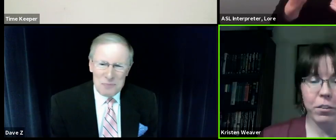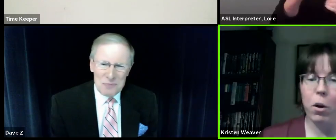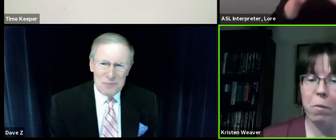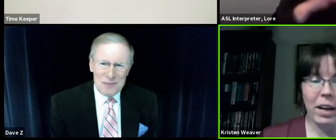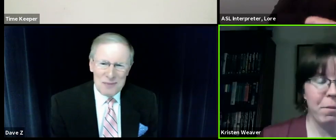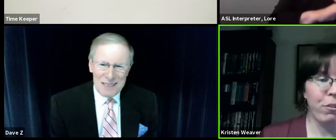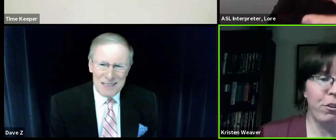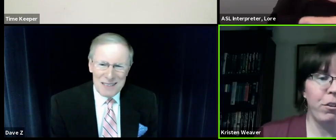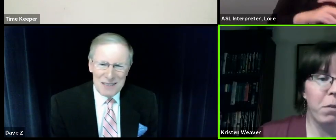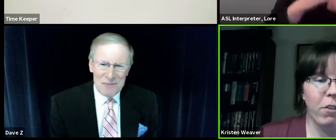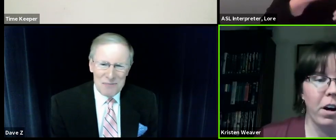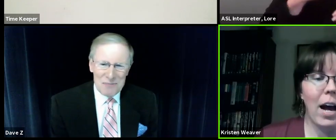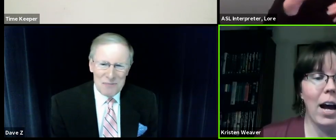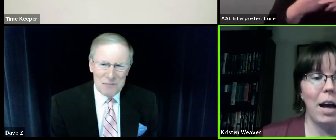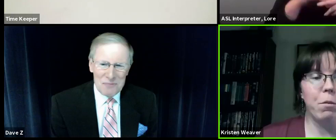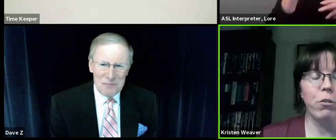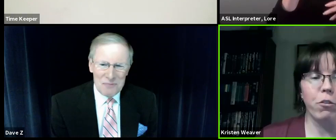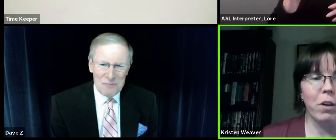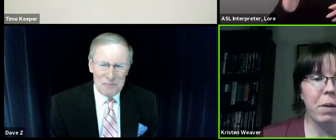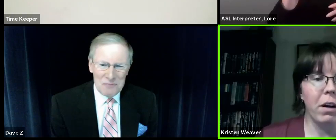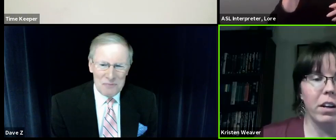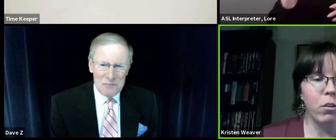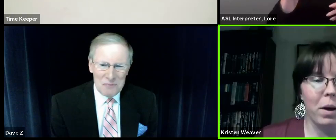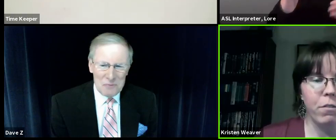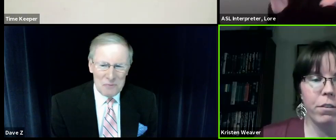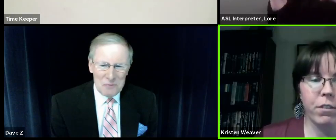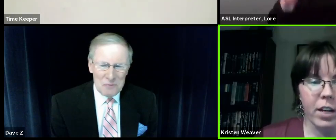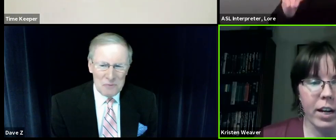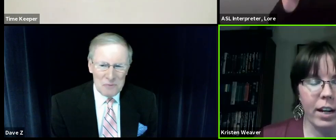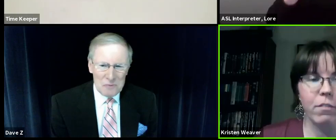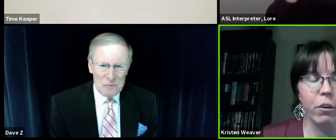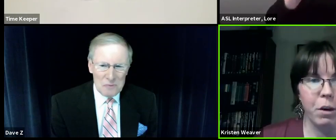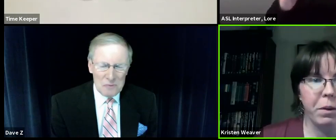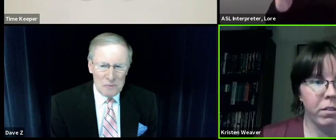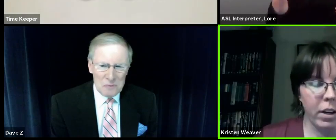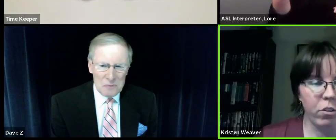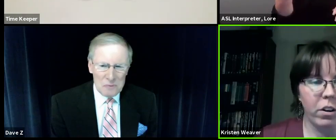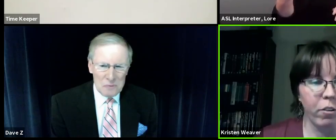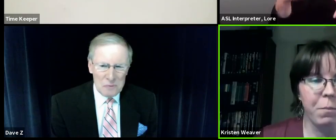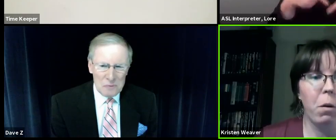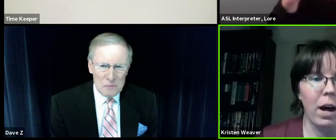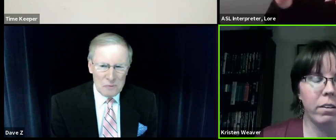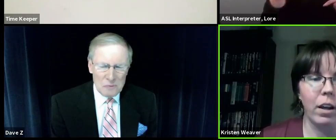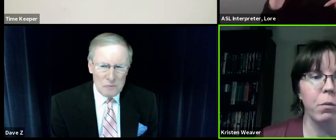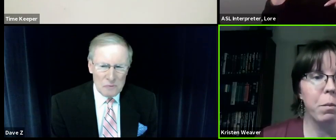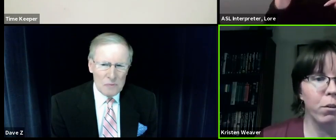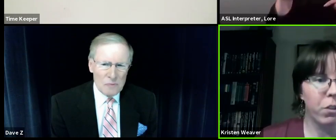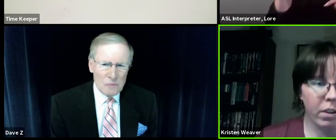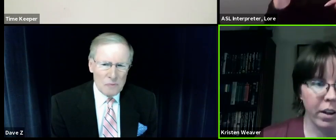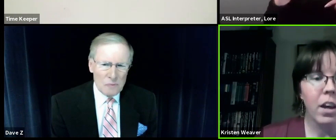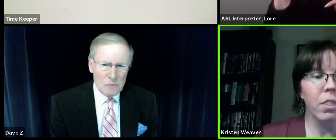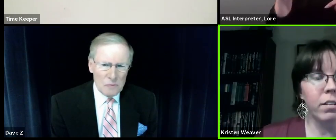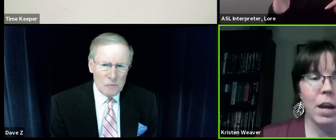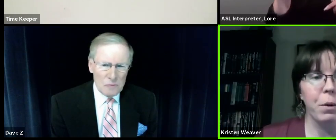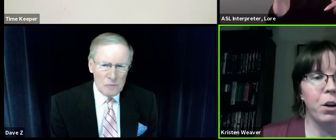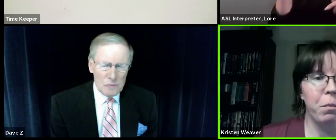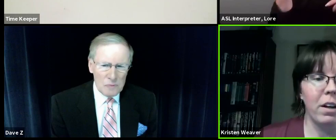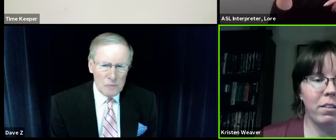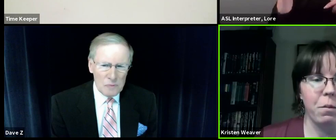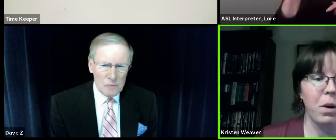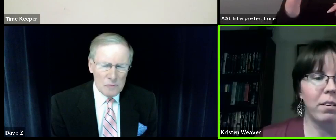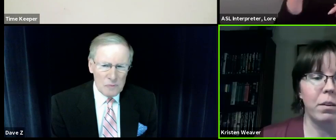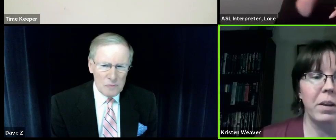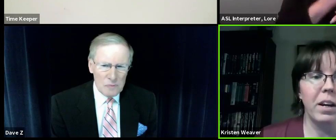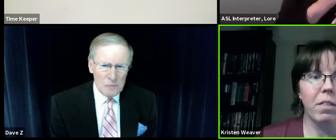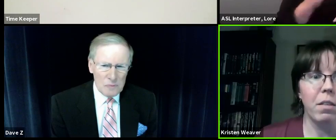Yeah, so my name is Kristen Weaver. I moved to Greenbelt in 2015. I live in Greenbelt Station in Greenbelt West, and we moved to this neighborhood